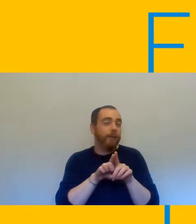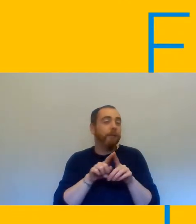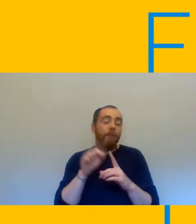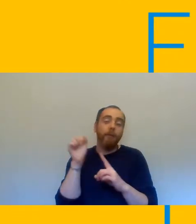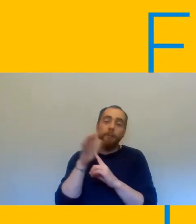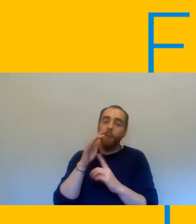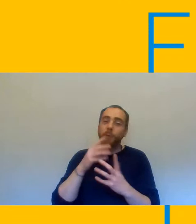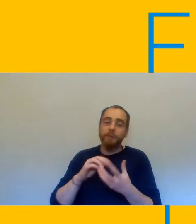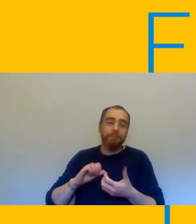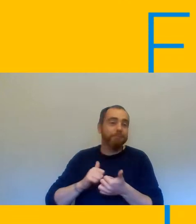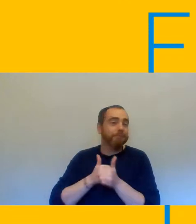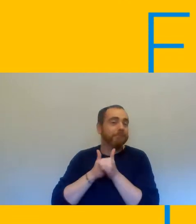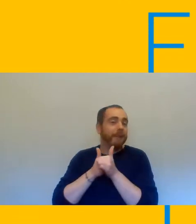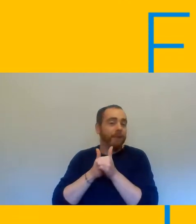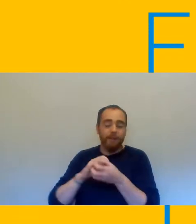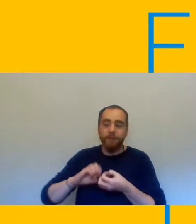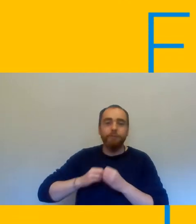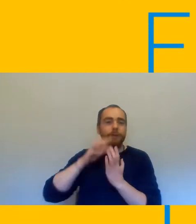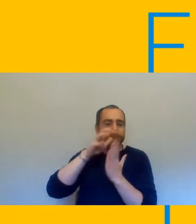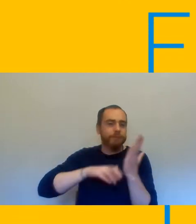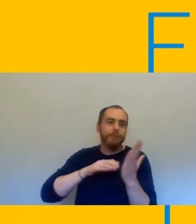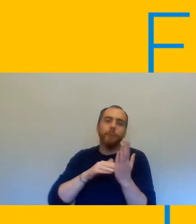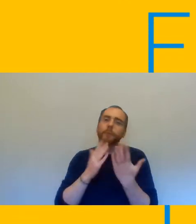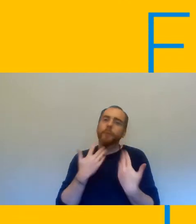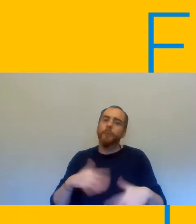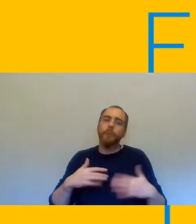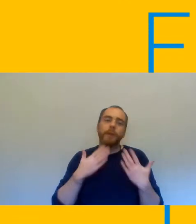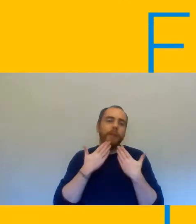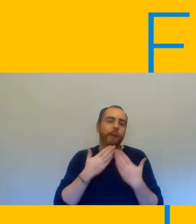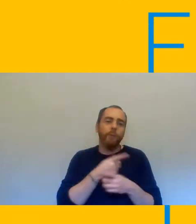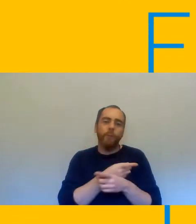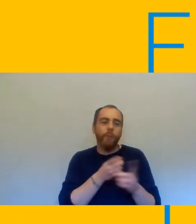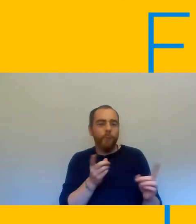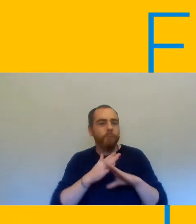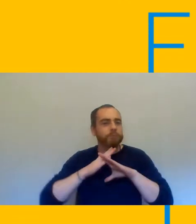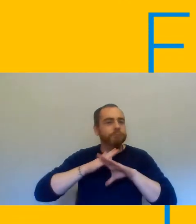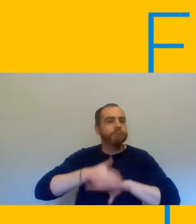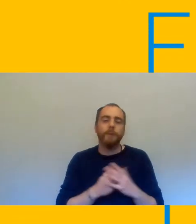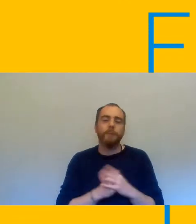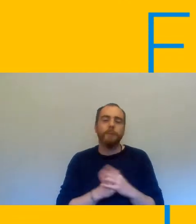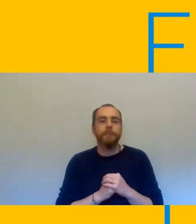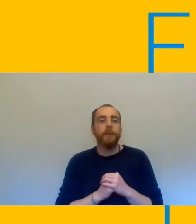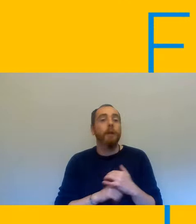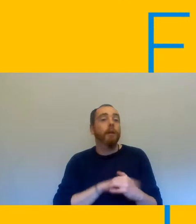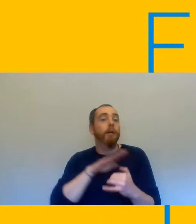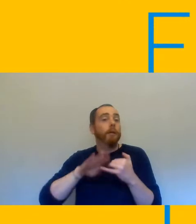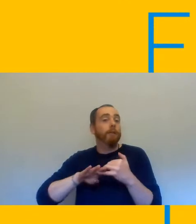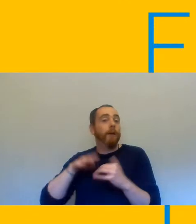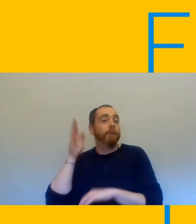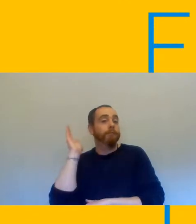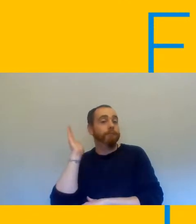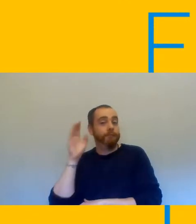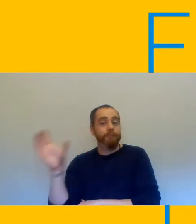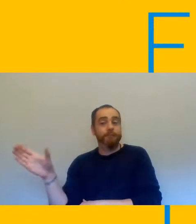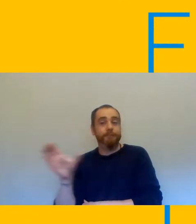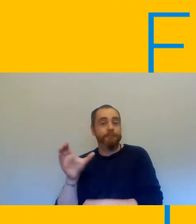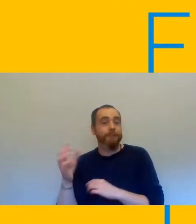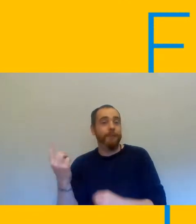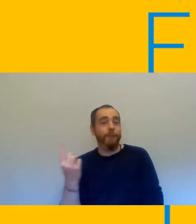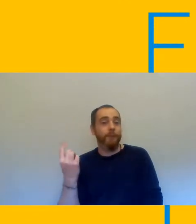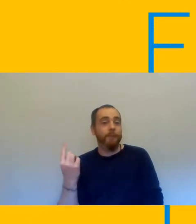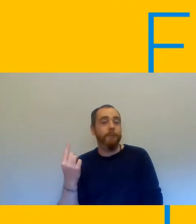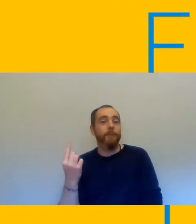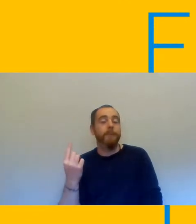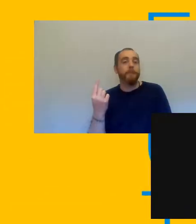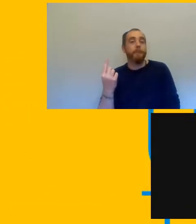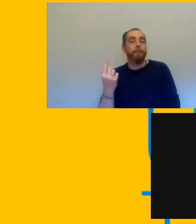very much from everyone on the lay side okay so and our final speaker i'm delighted to introduce is maxine